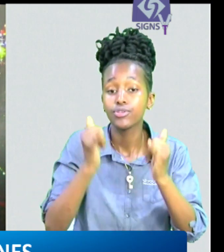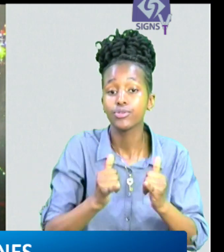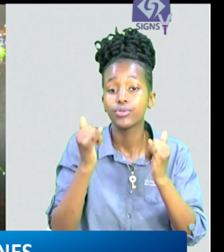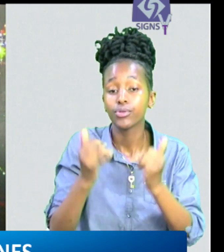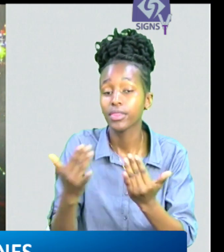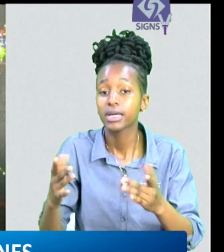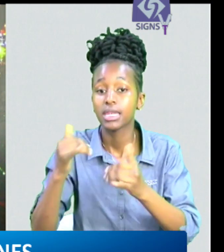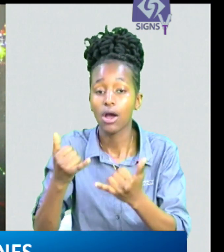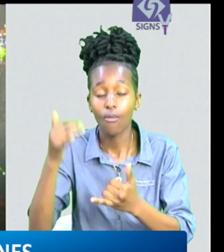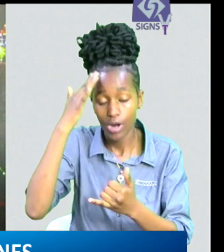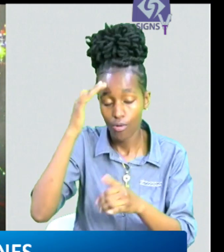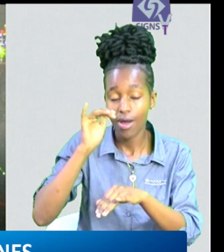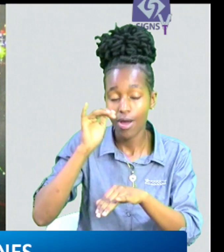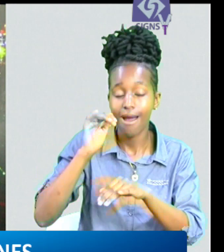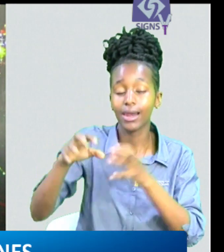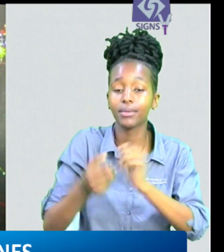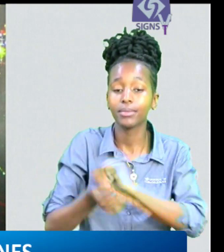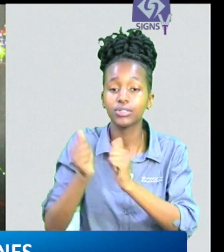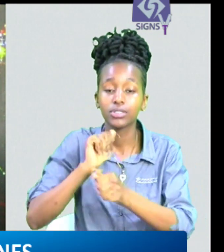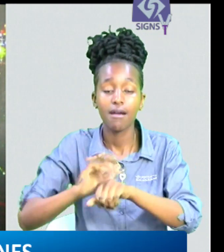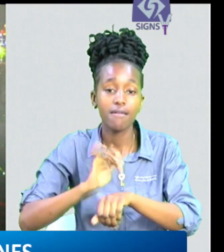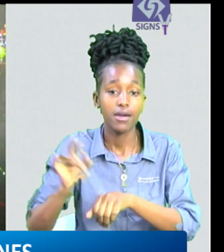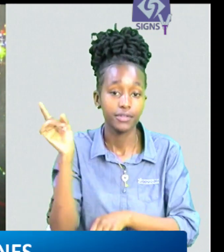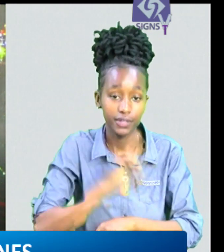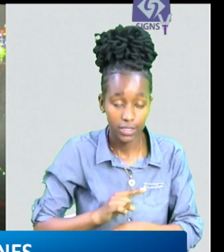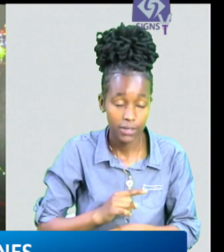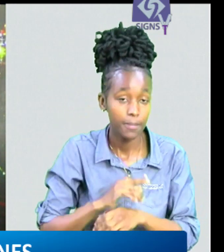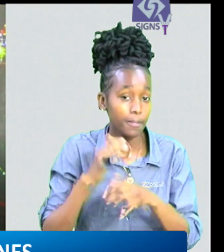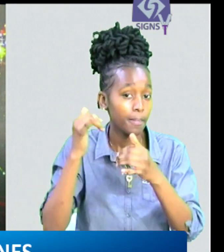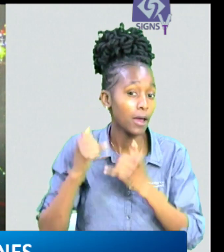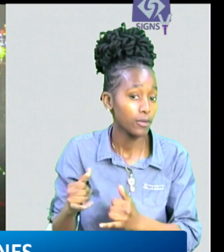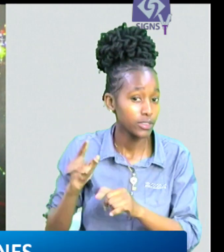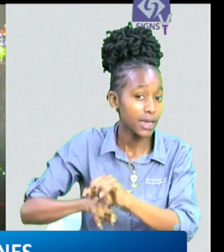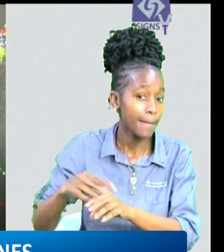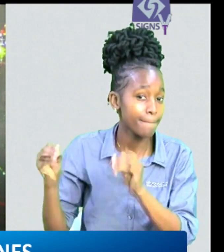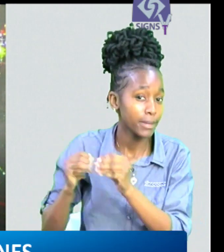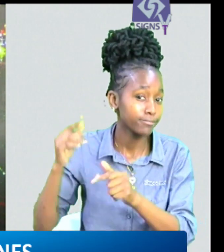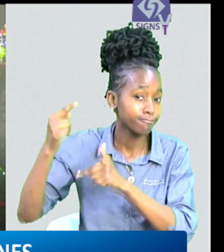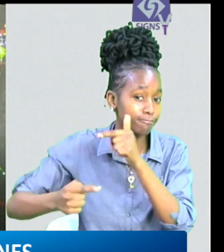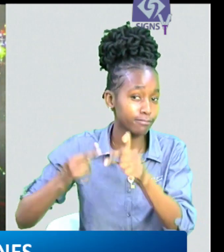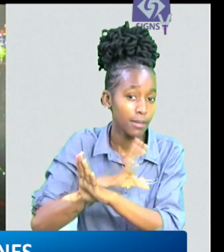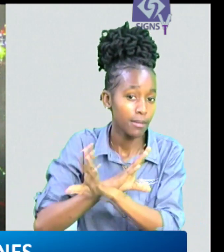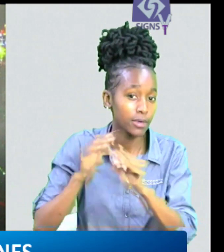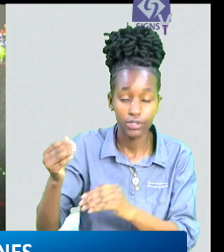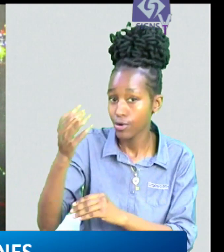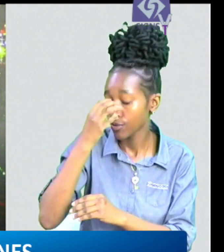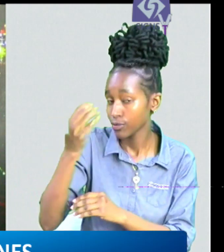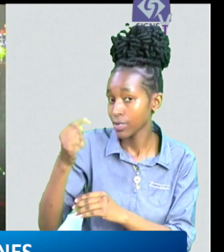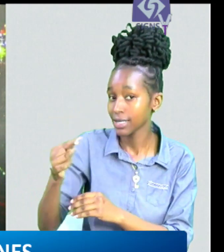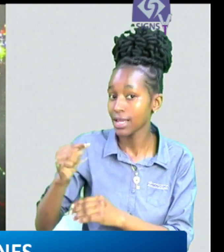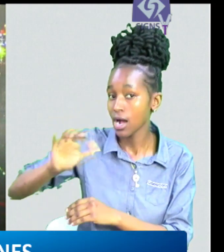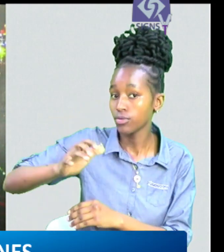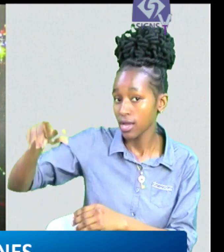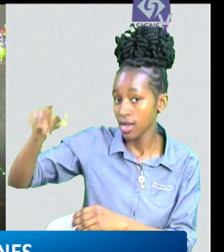advanced effects of climate change speaking during the sidelines of the climate change summit president william ruto urged